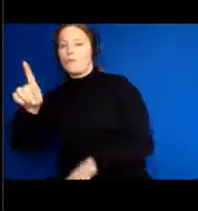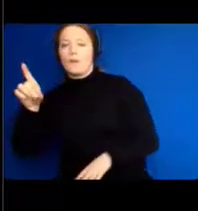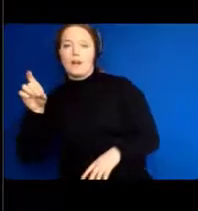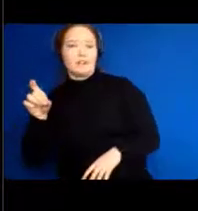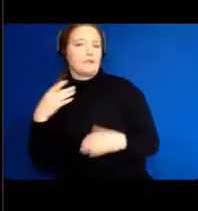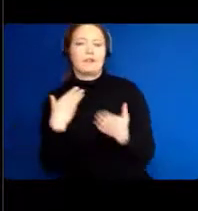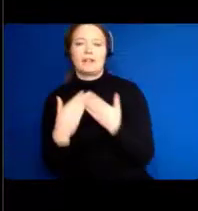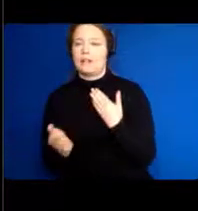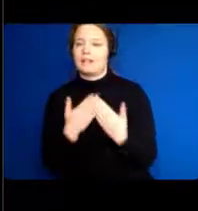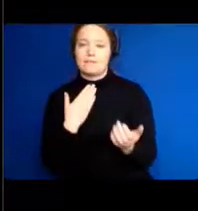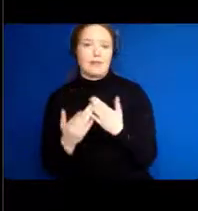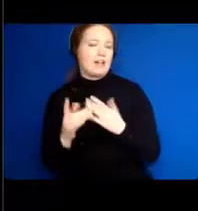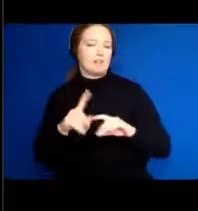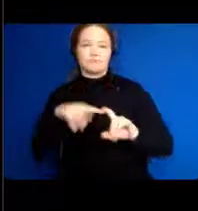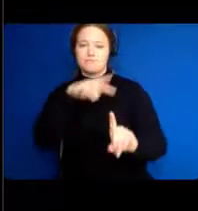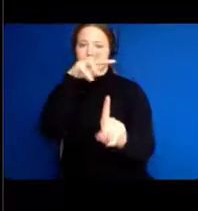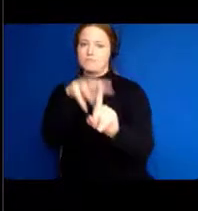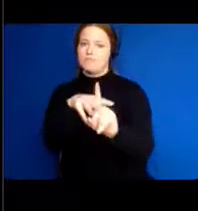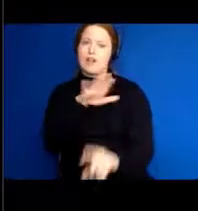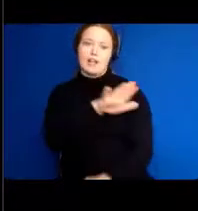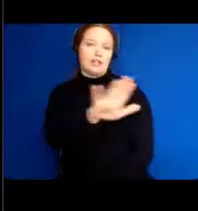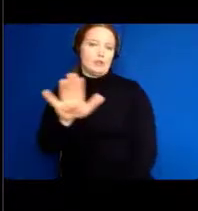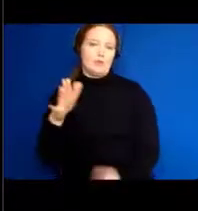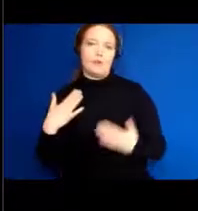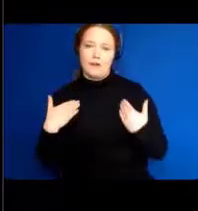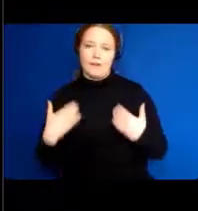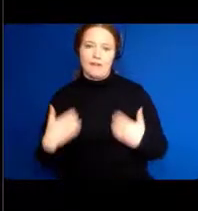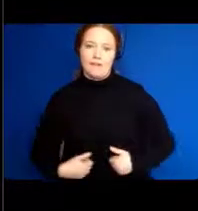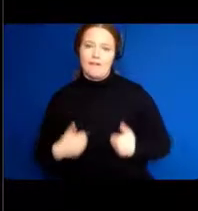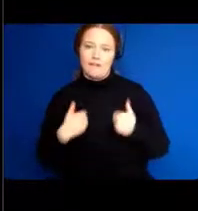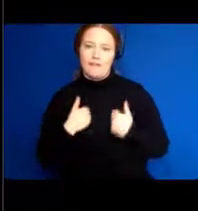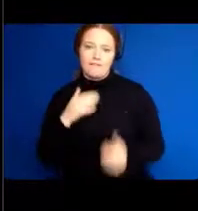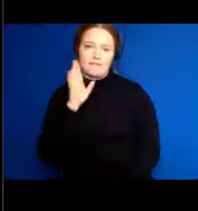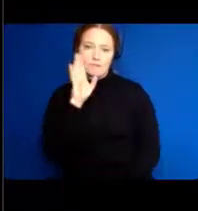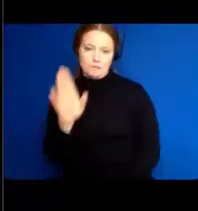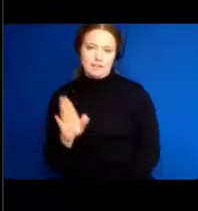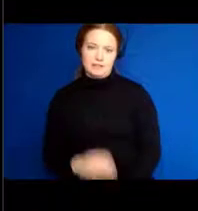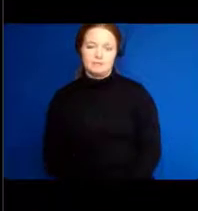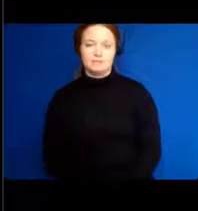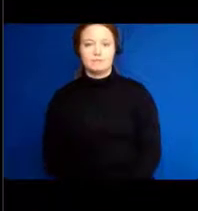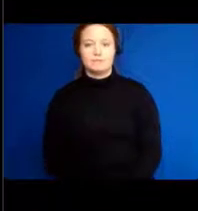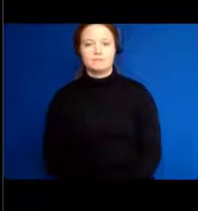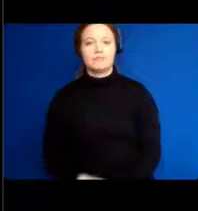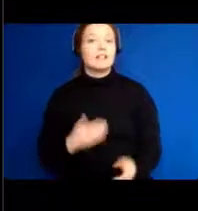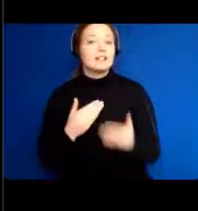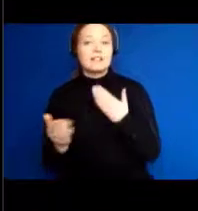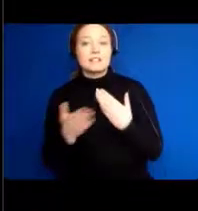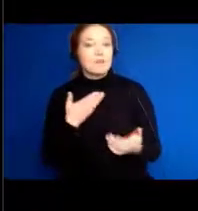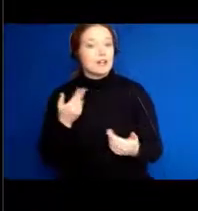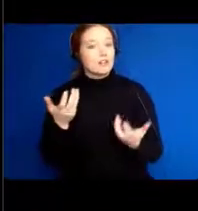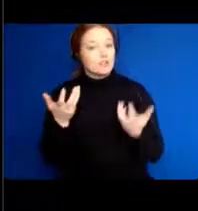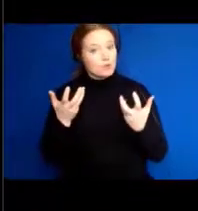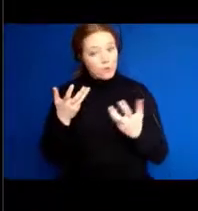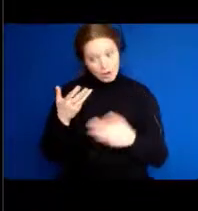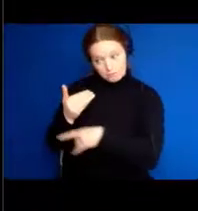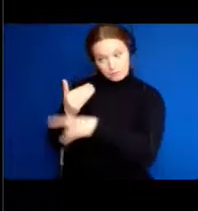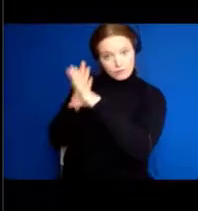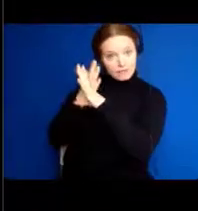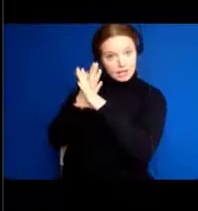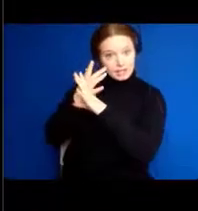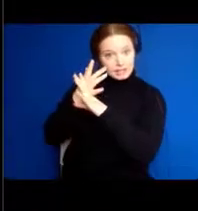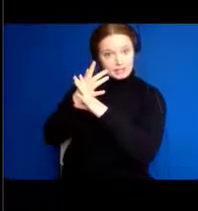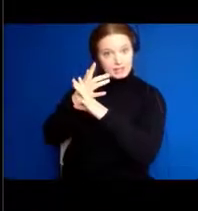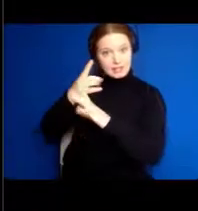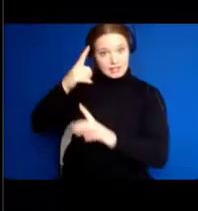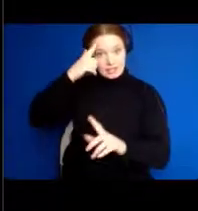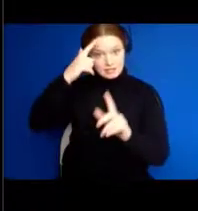to anybody who is interested in any phase of aging, whether you'd like to prevent dementia, or whether you'd like to live well with it. So we're going to do